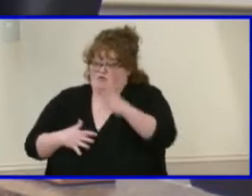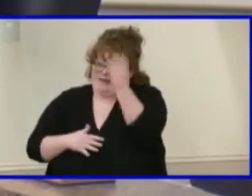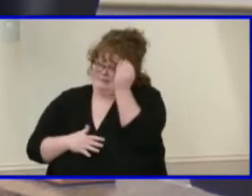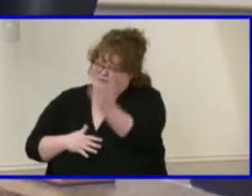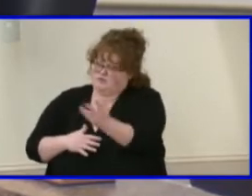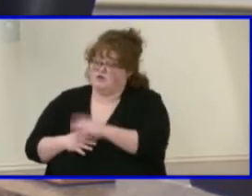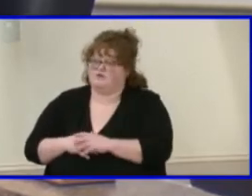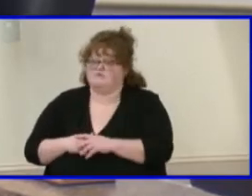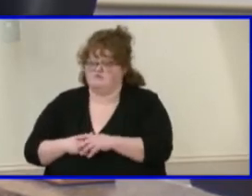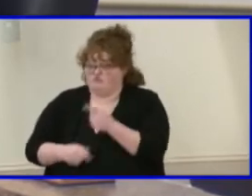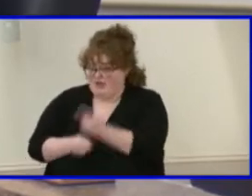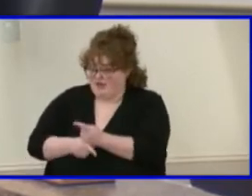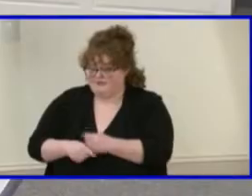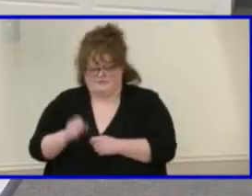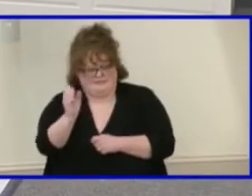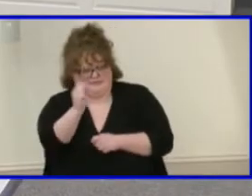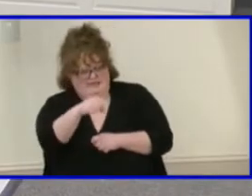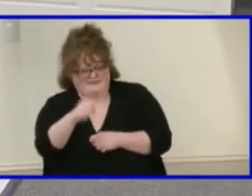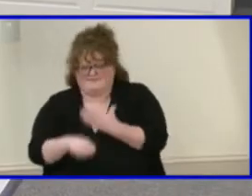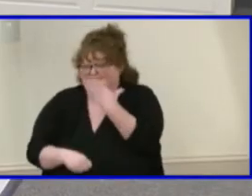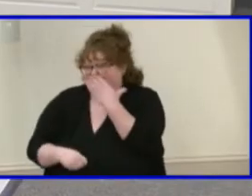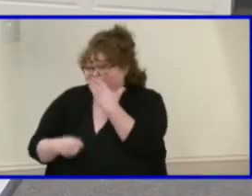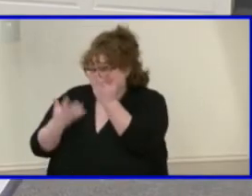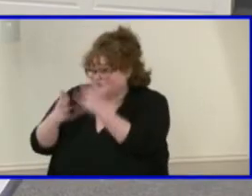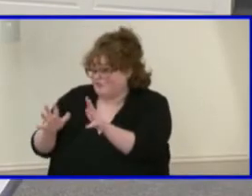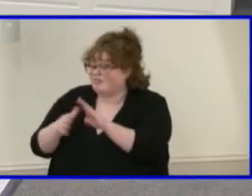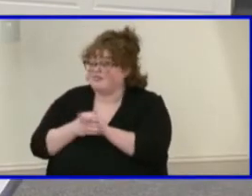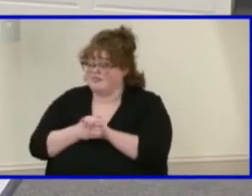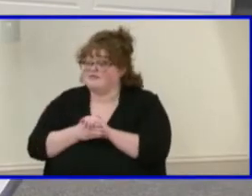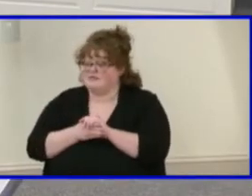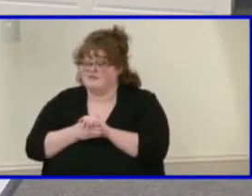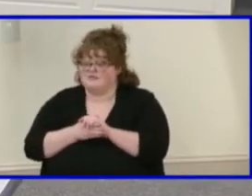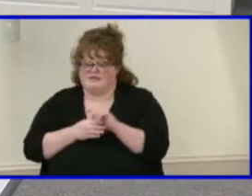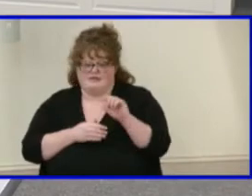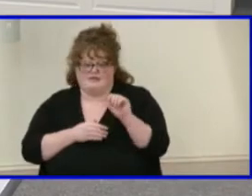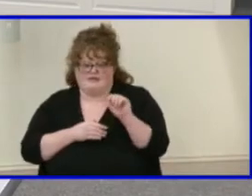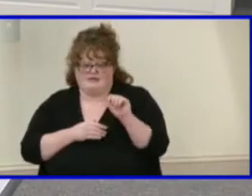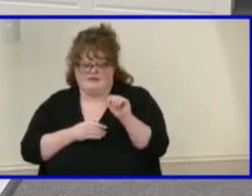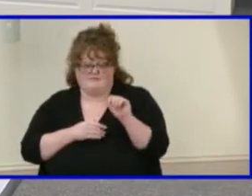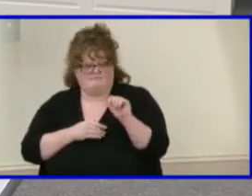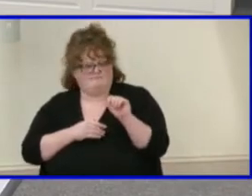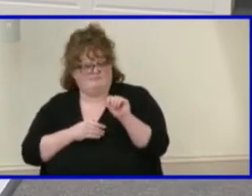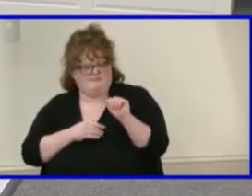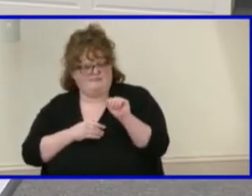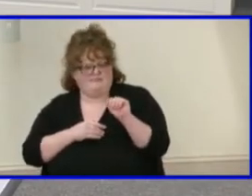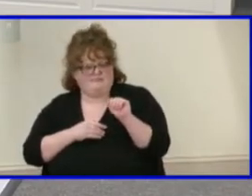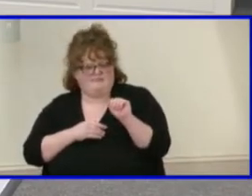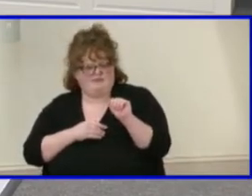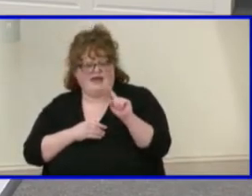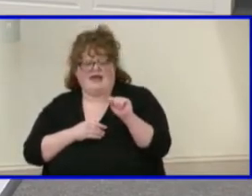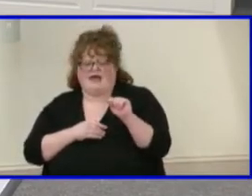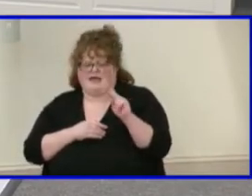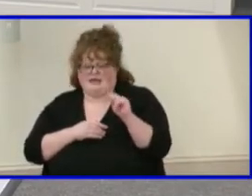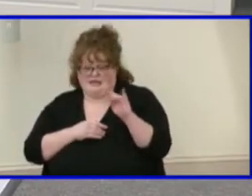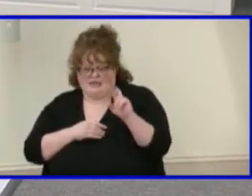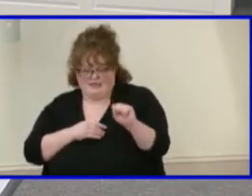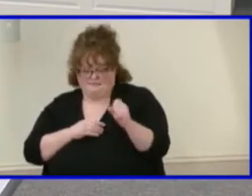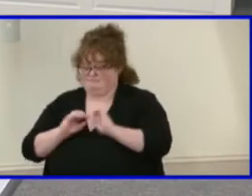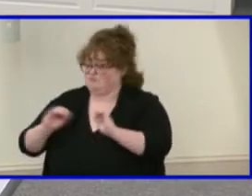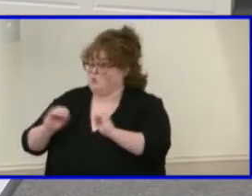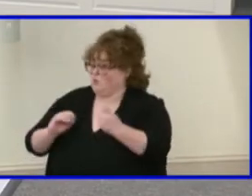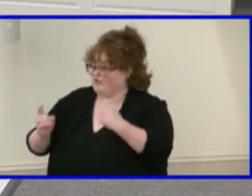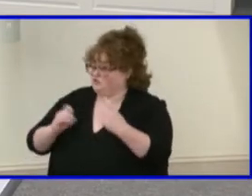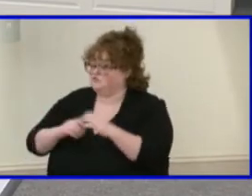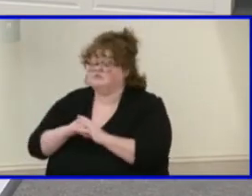you. All right. That's all. Thank you. Thank you, Mrs. Atkins. No questions at this time. Thank you so much. Again, we thank you for your